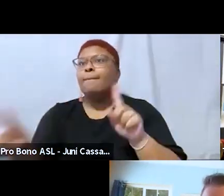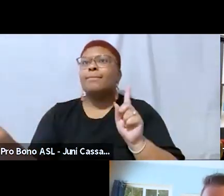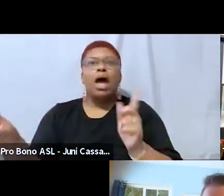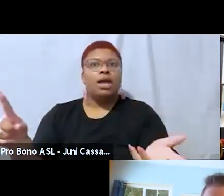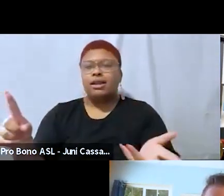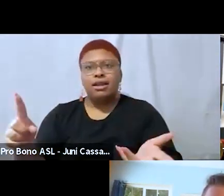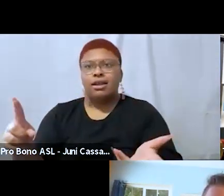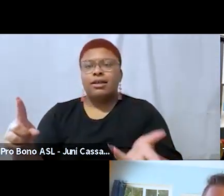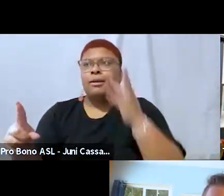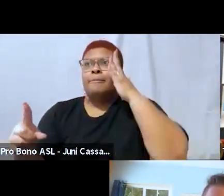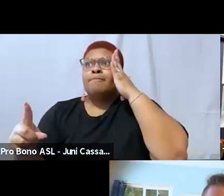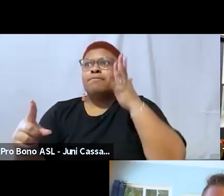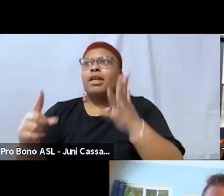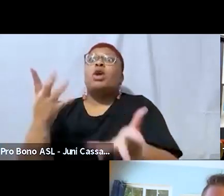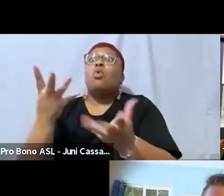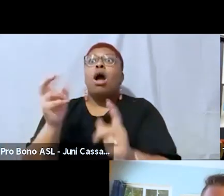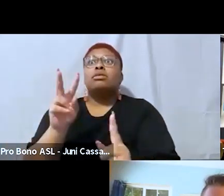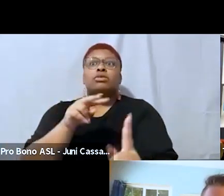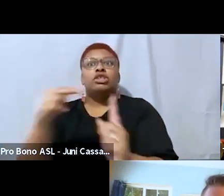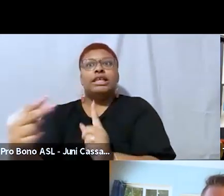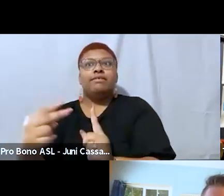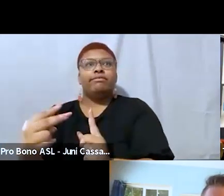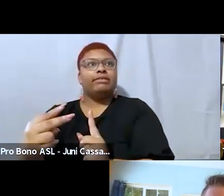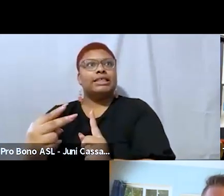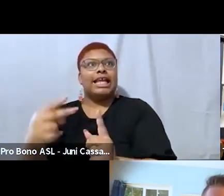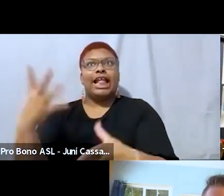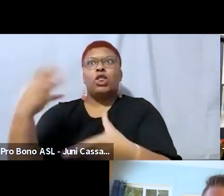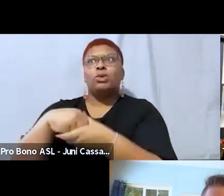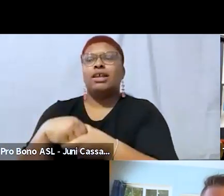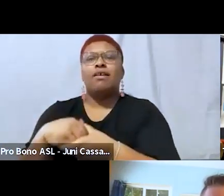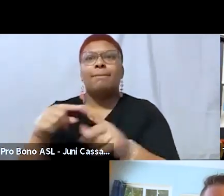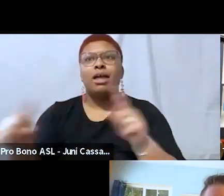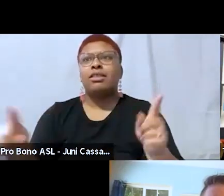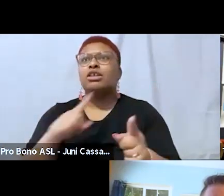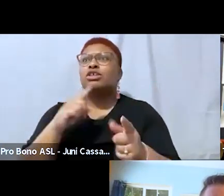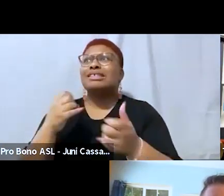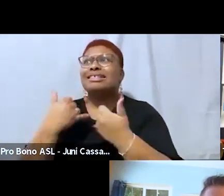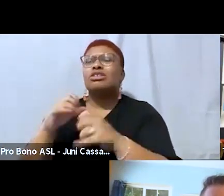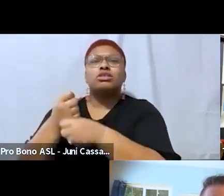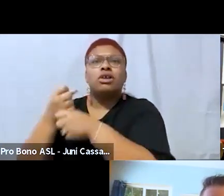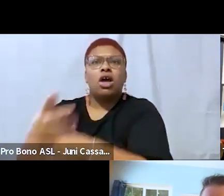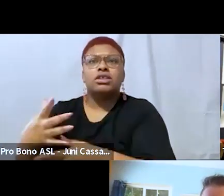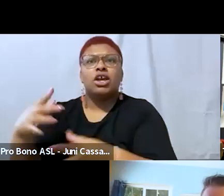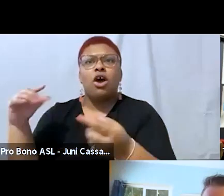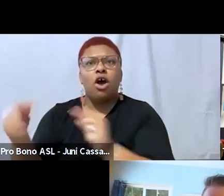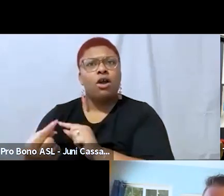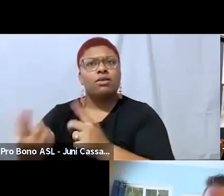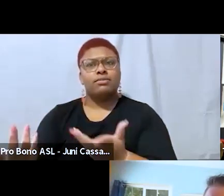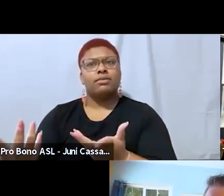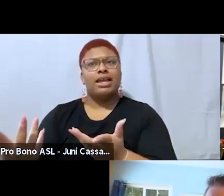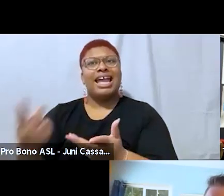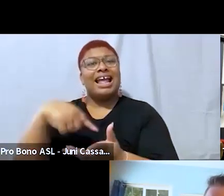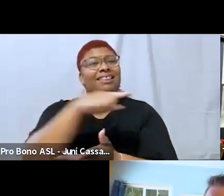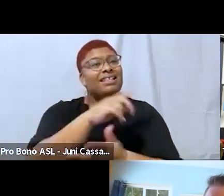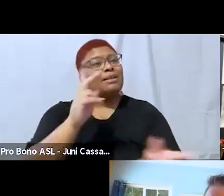to to be perceived a particular way and all they're doing is causing harm and this is people who are claiming